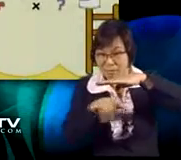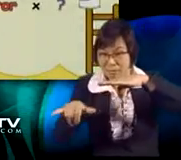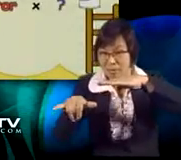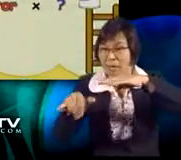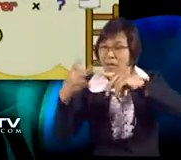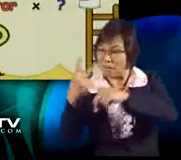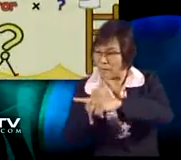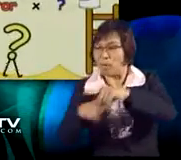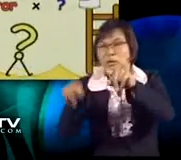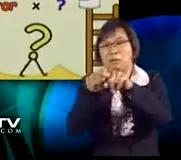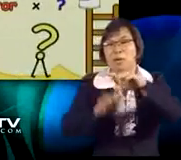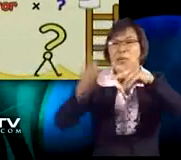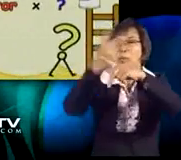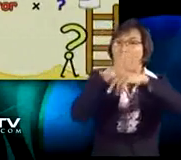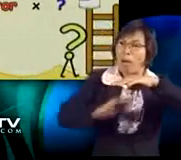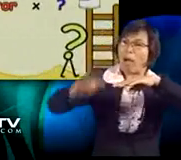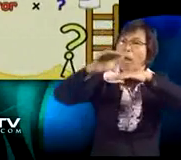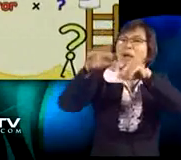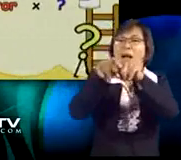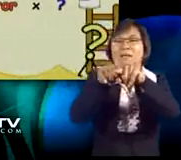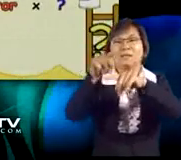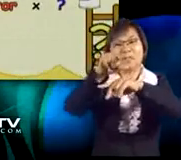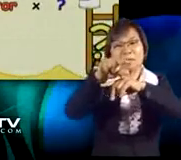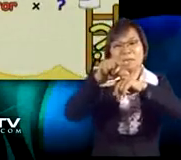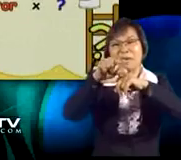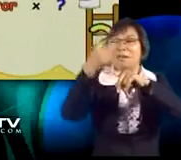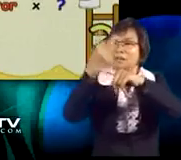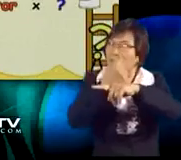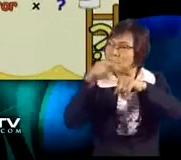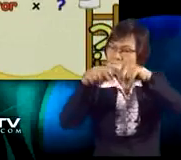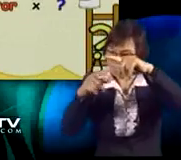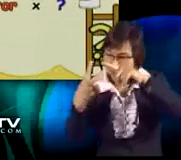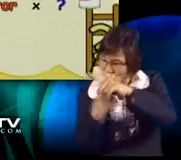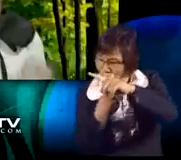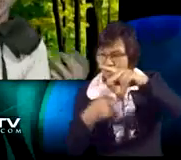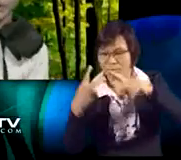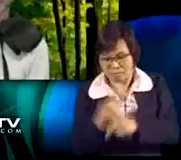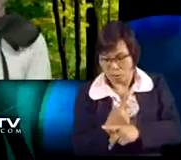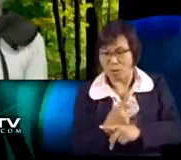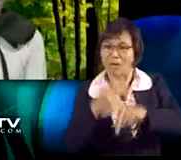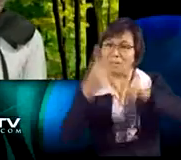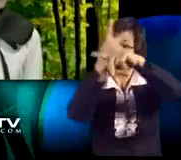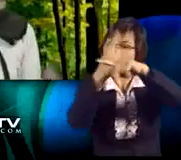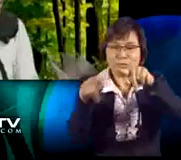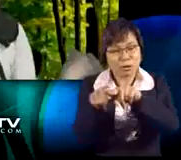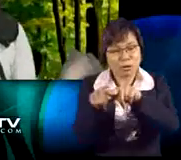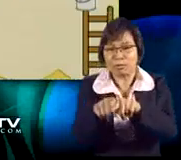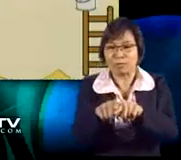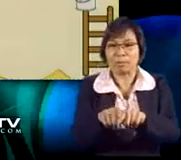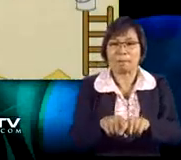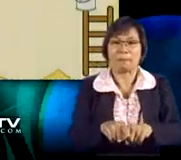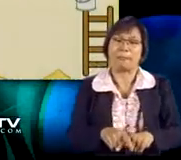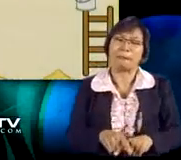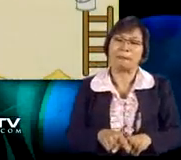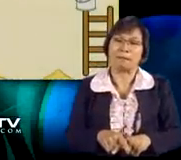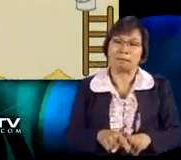if we multiply the denominators by a certain number, we must also multiply the numerator by the same number.